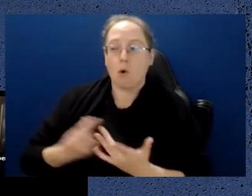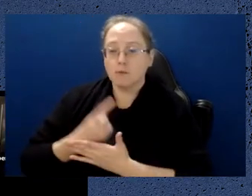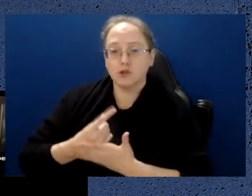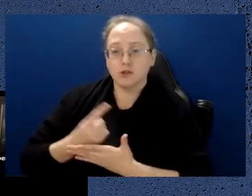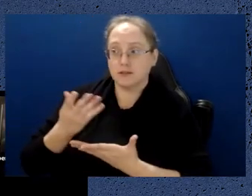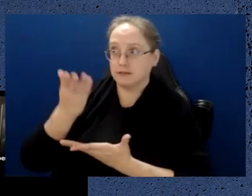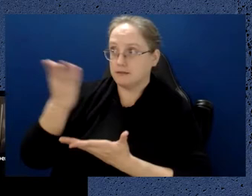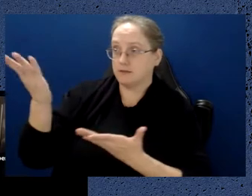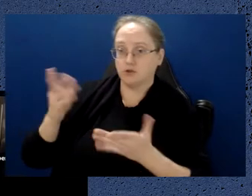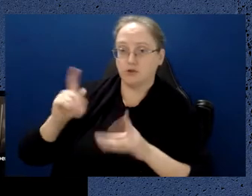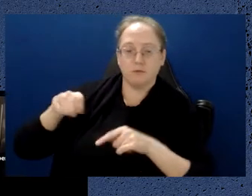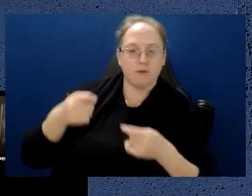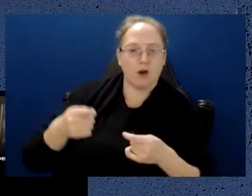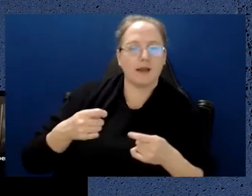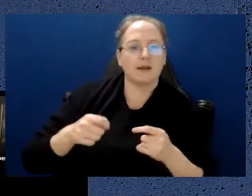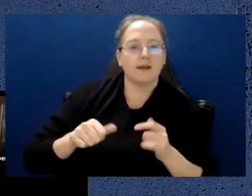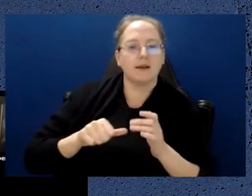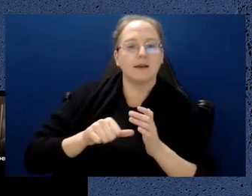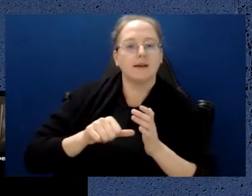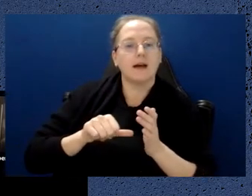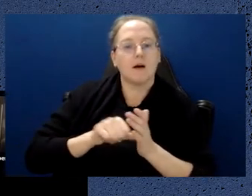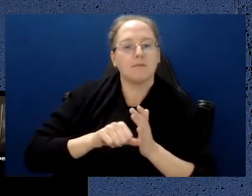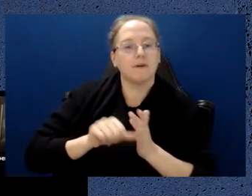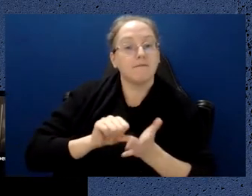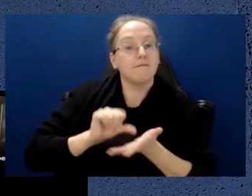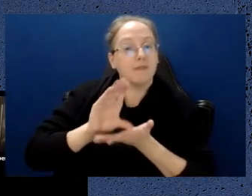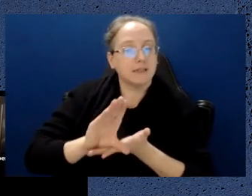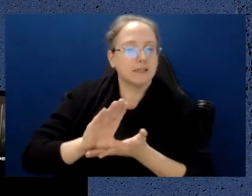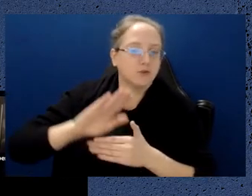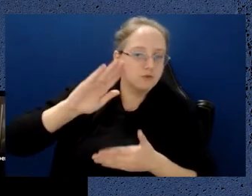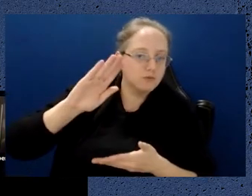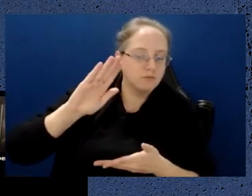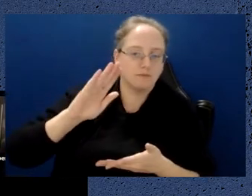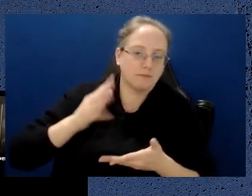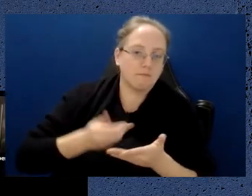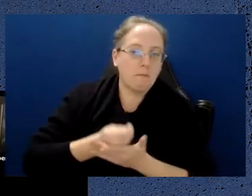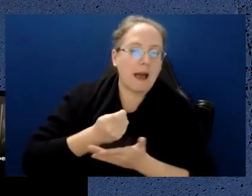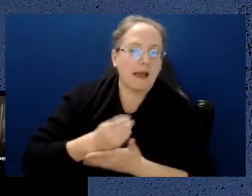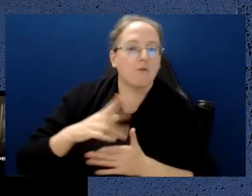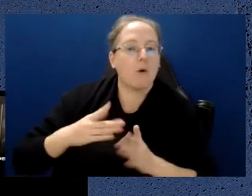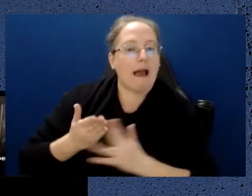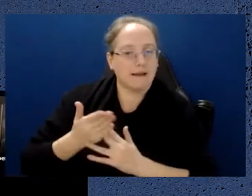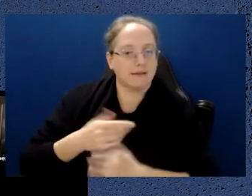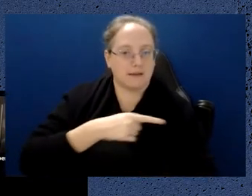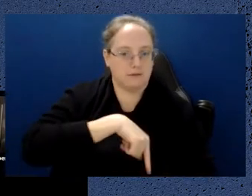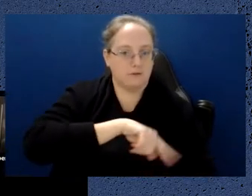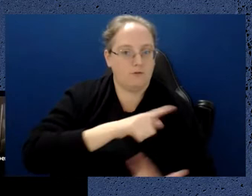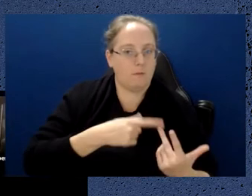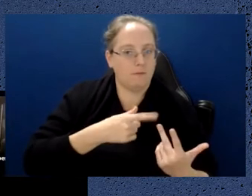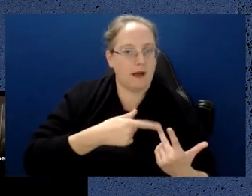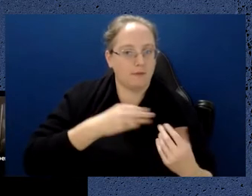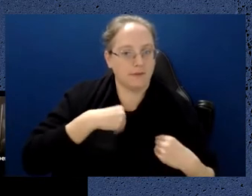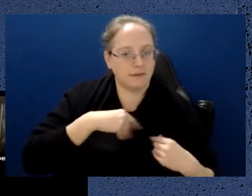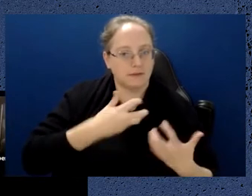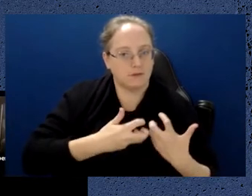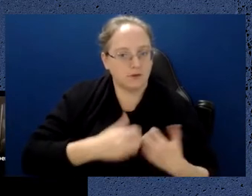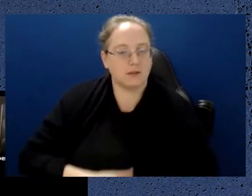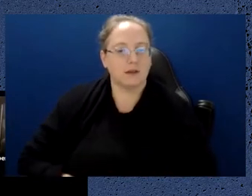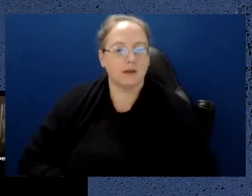provide that access, that subsidised access to multiple types of technology. This centre would have a very strong focus on